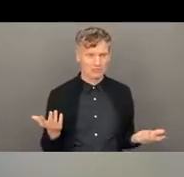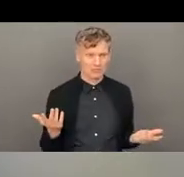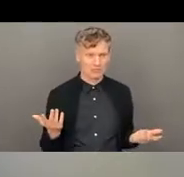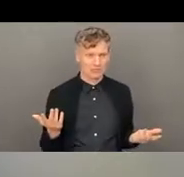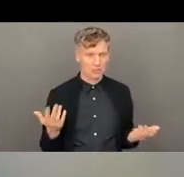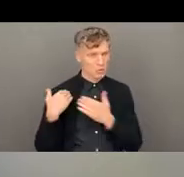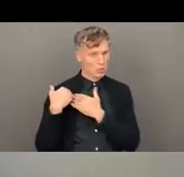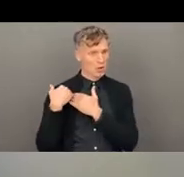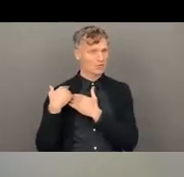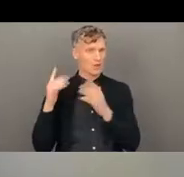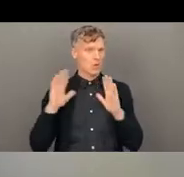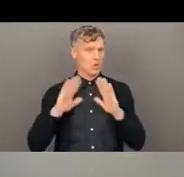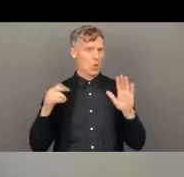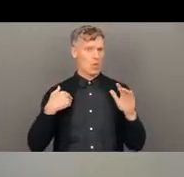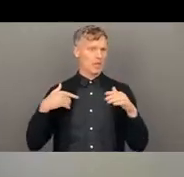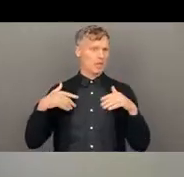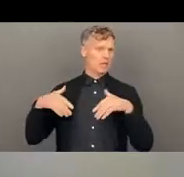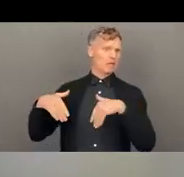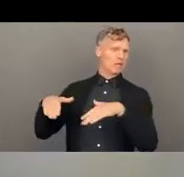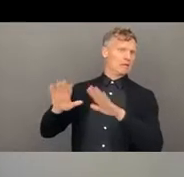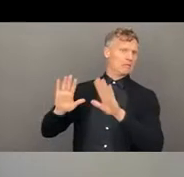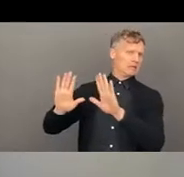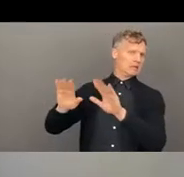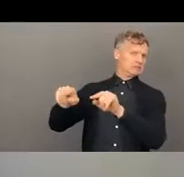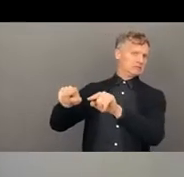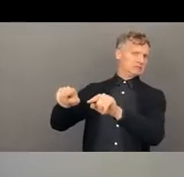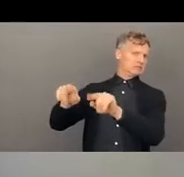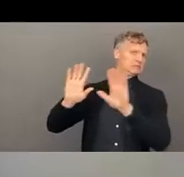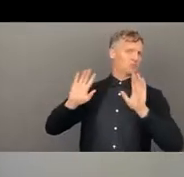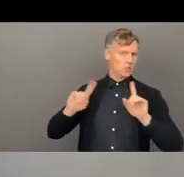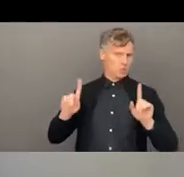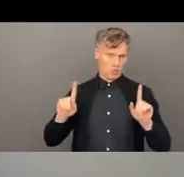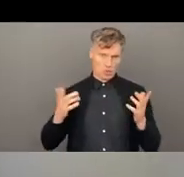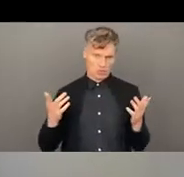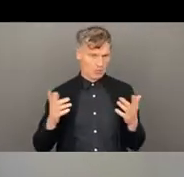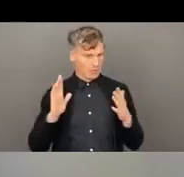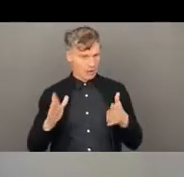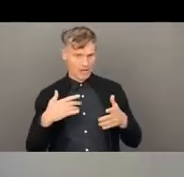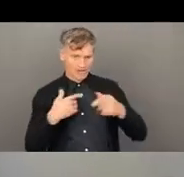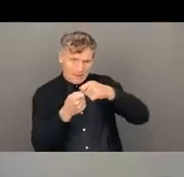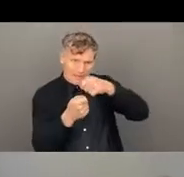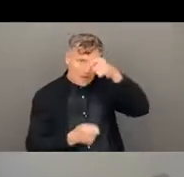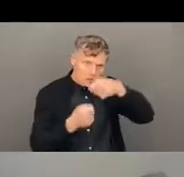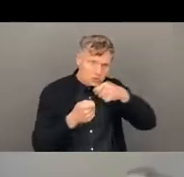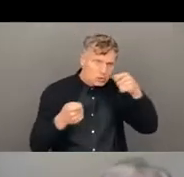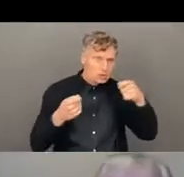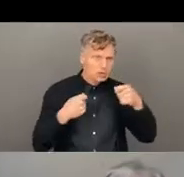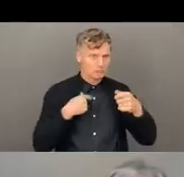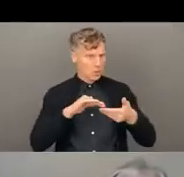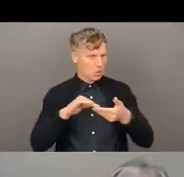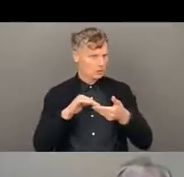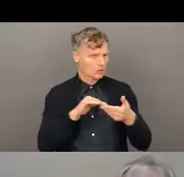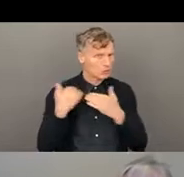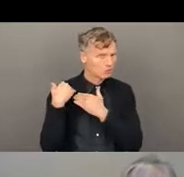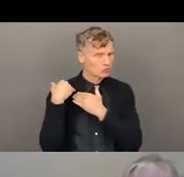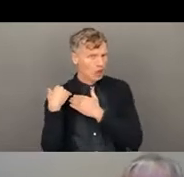indices. And so you will have a level of detail. You can measure, measure where you're at and what your progress